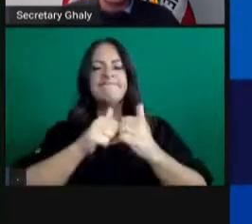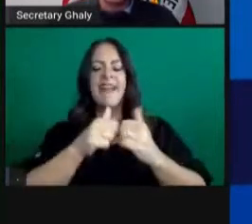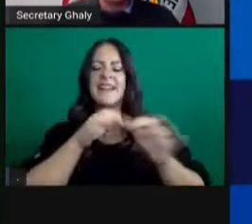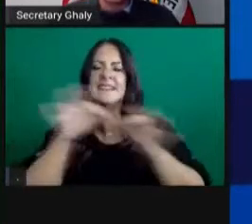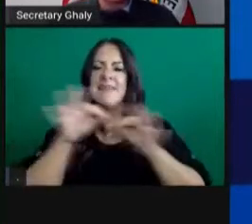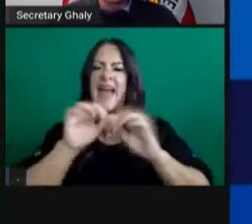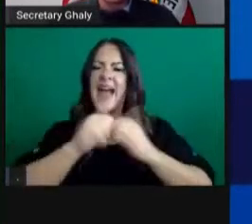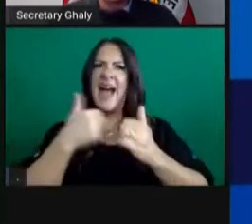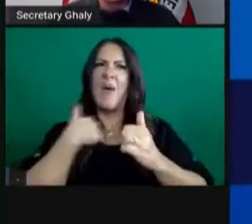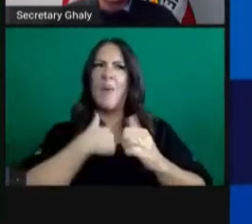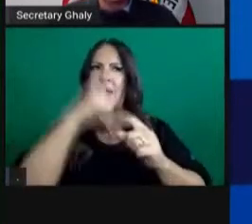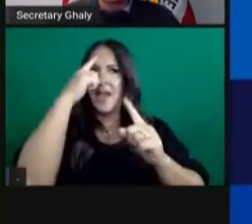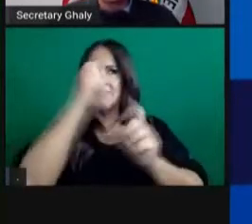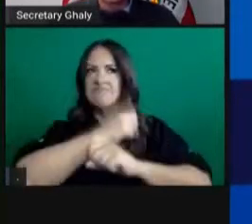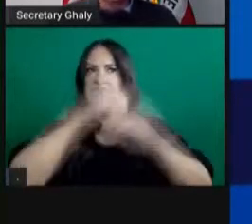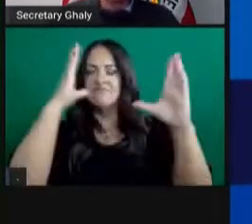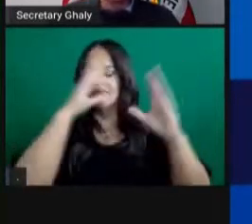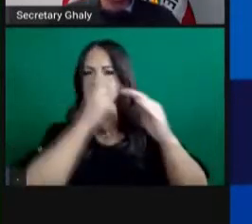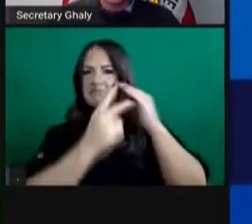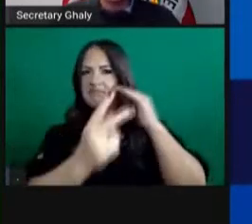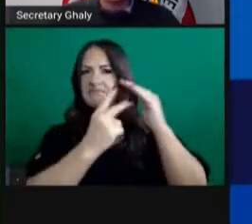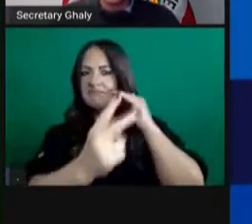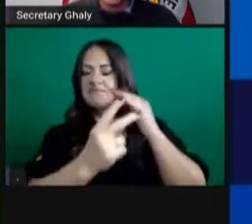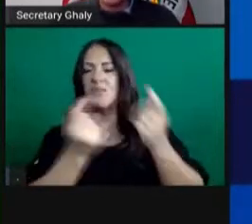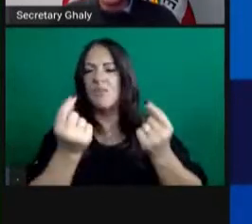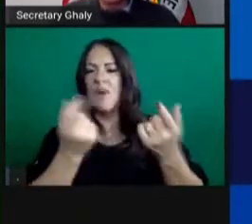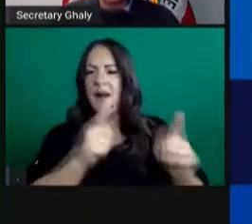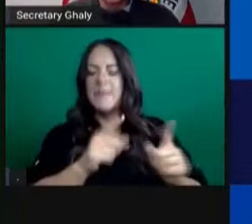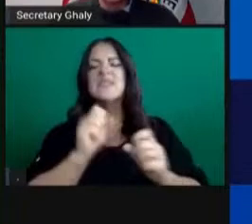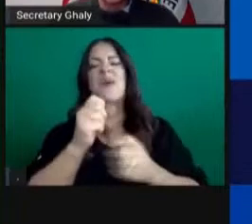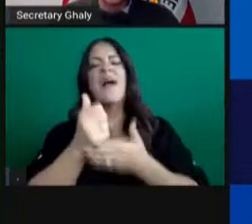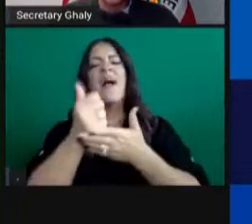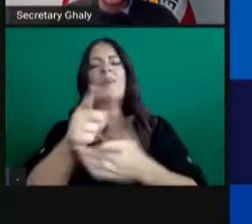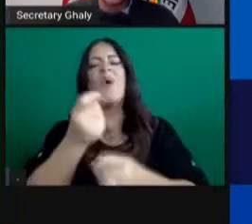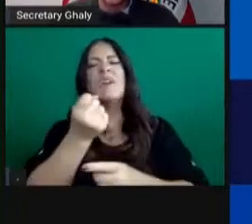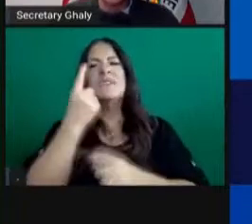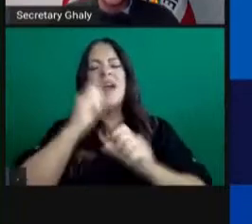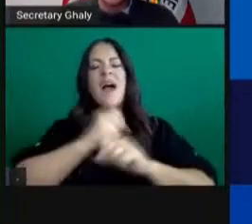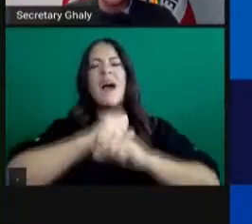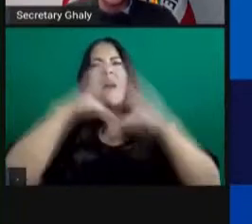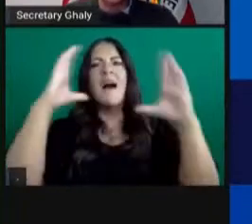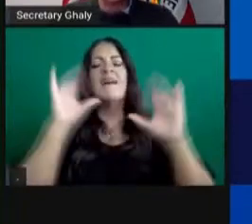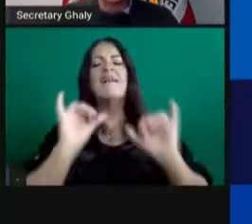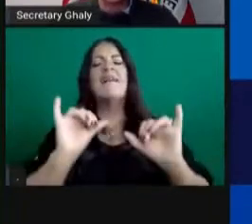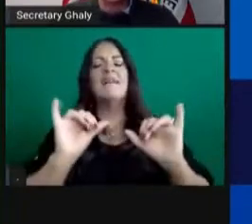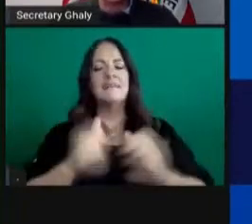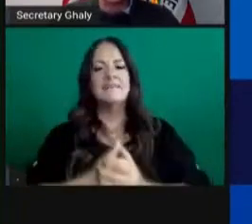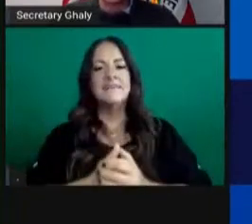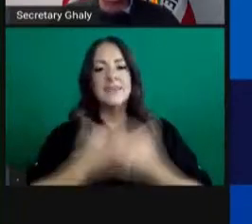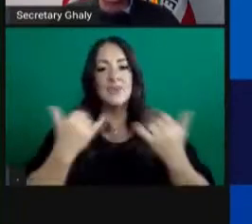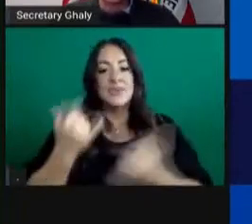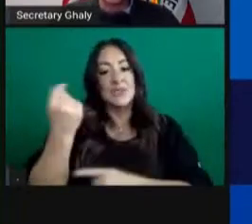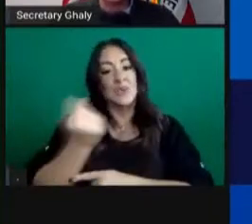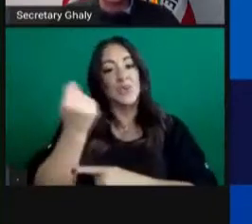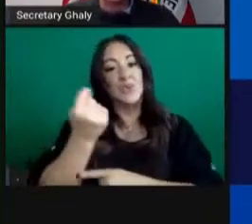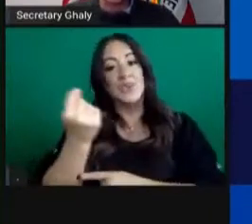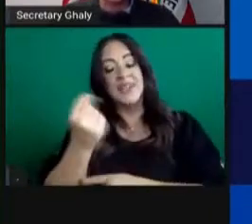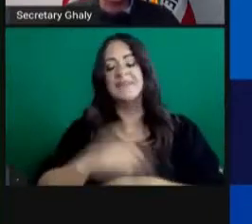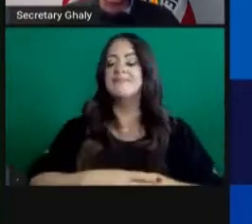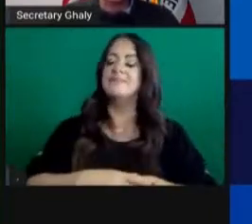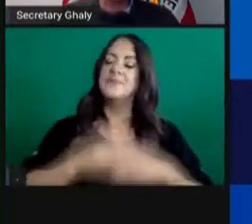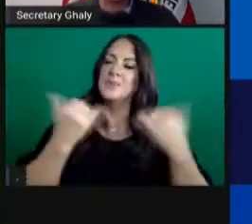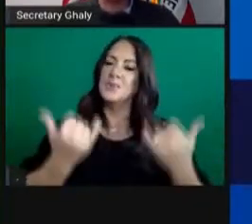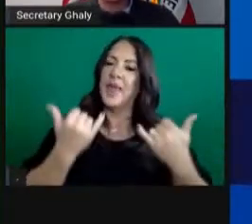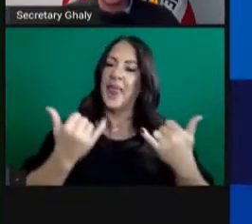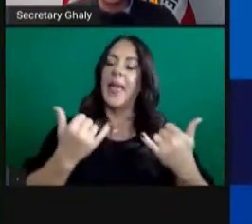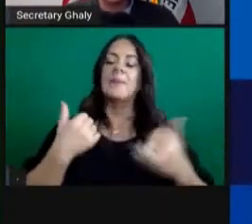four weeks out so many of you can understand that a little better and then it is Tuesday, after all, and here Tuesday, we're